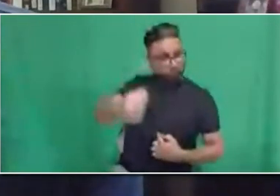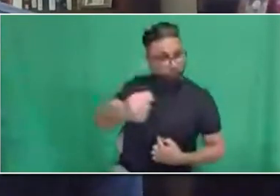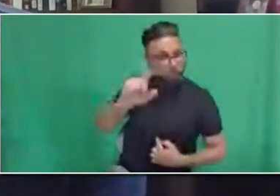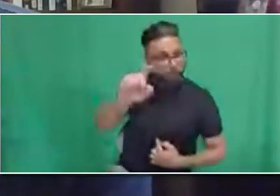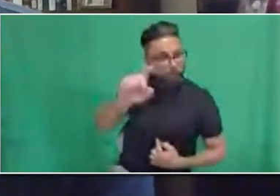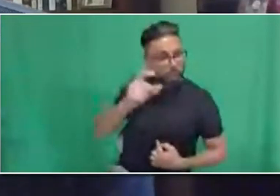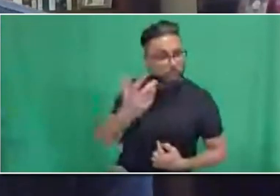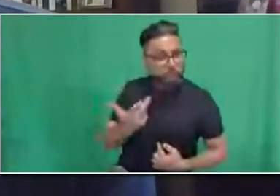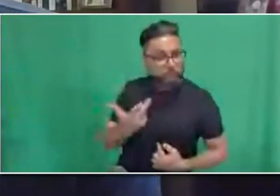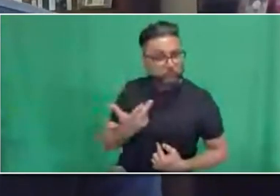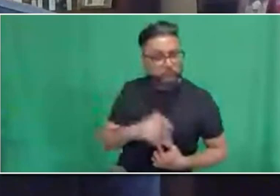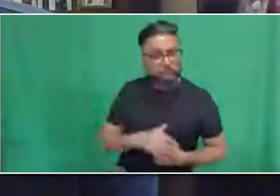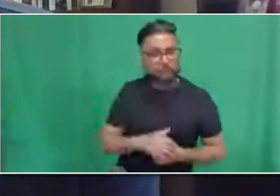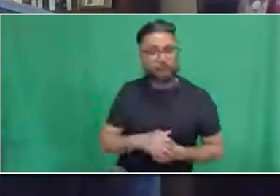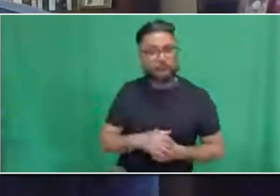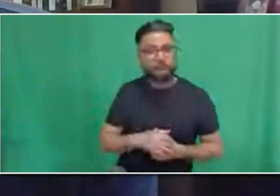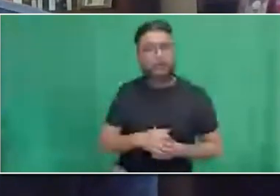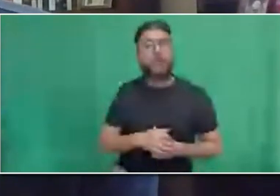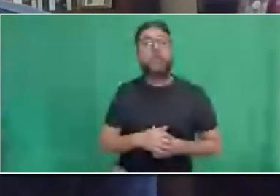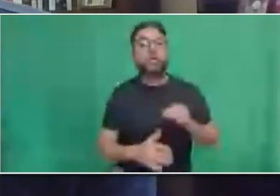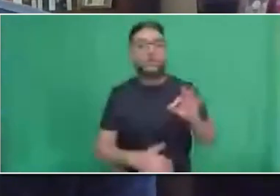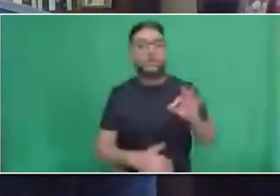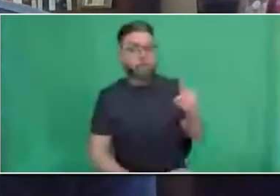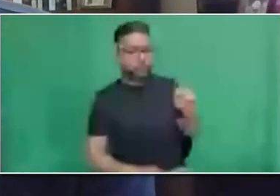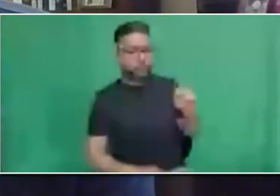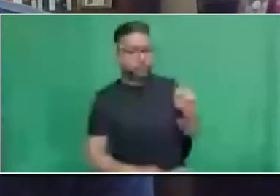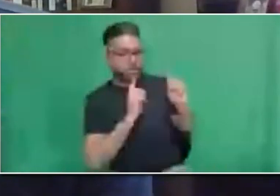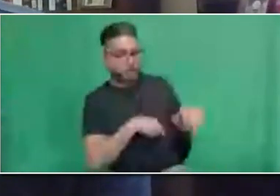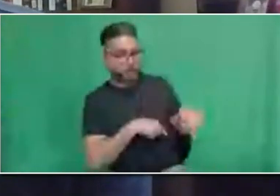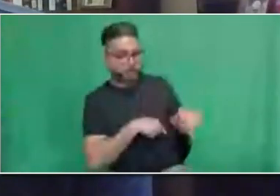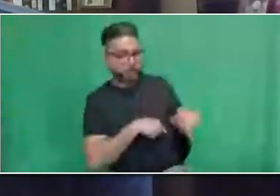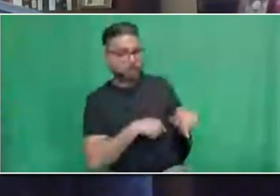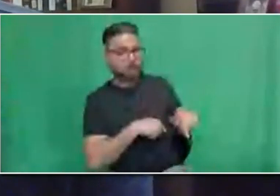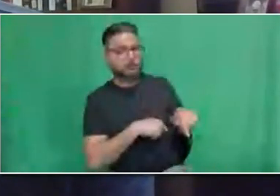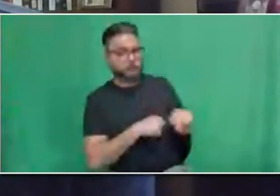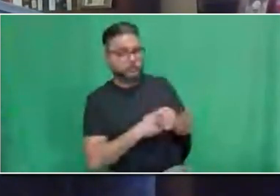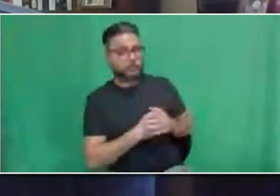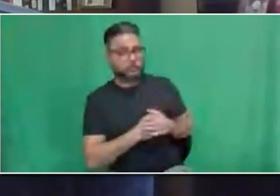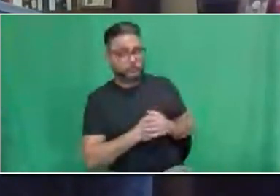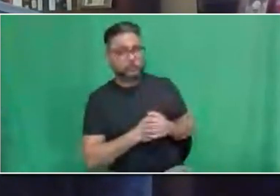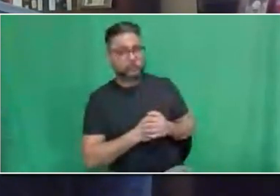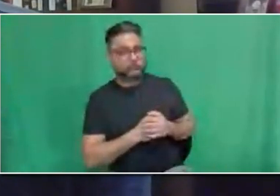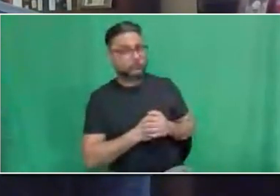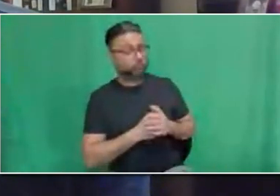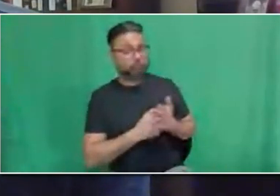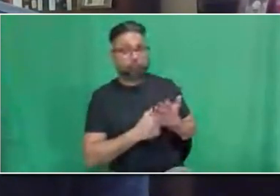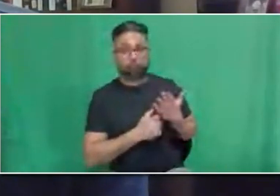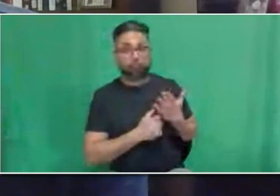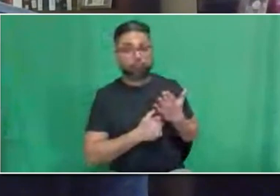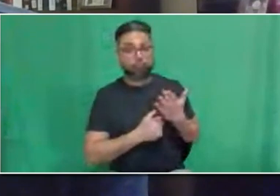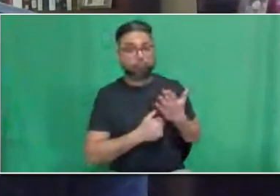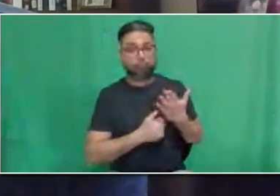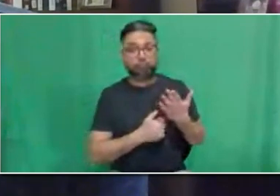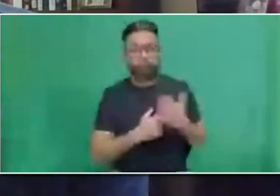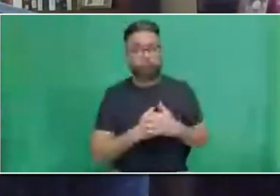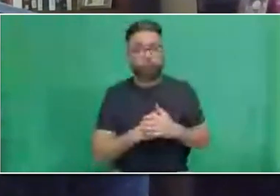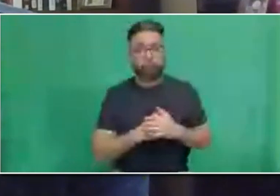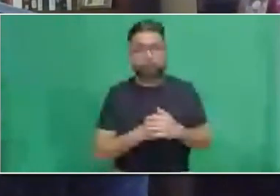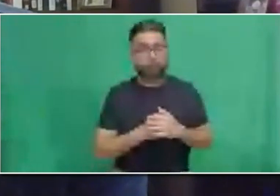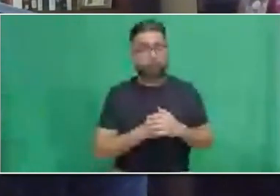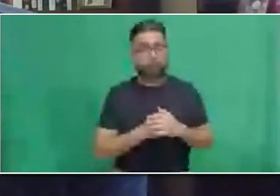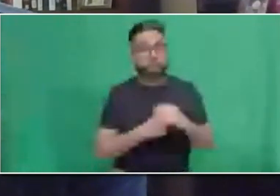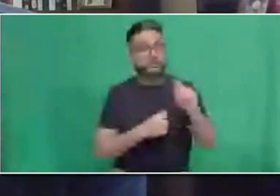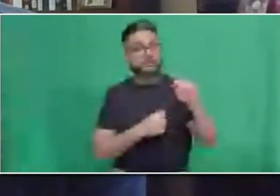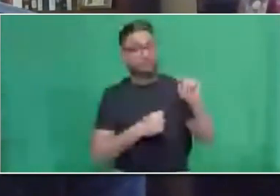Sure, Shabnam. Yeah, the TTC conducts a pre-placement medical assessment that basically aims to determine if the candidate's abilities